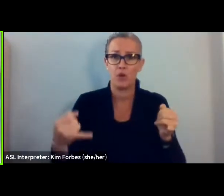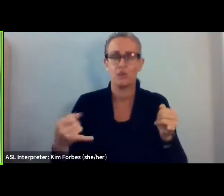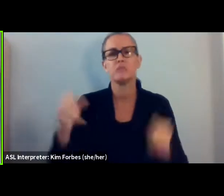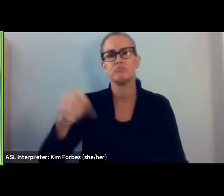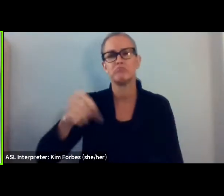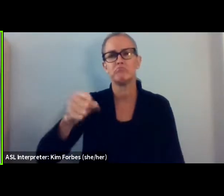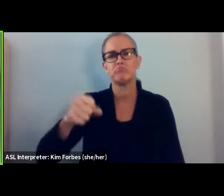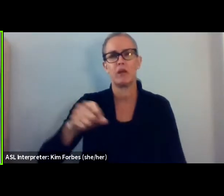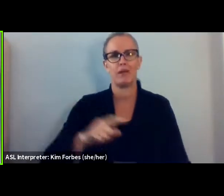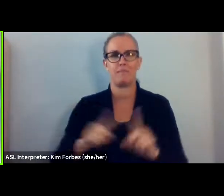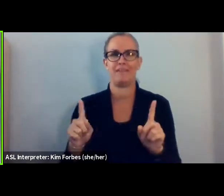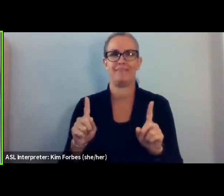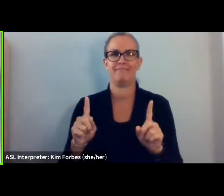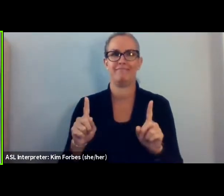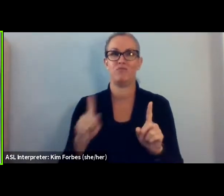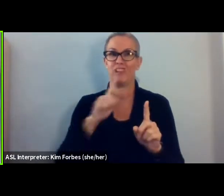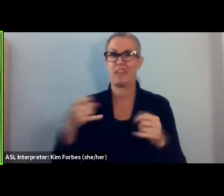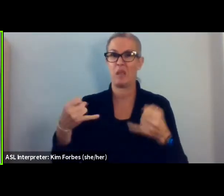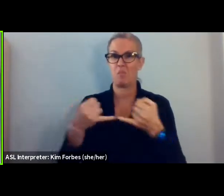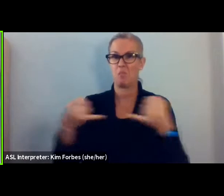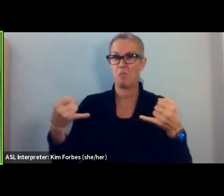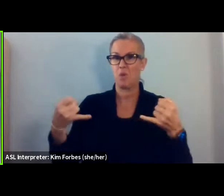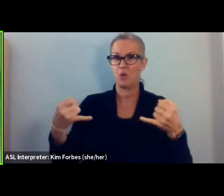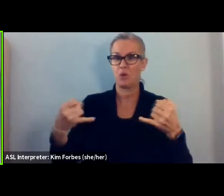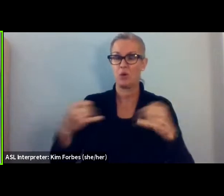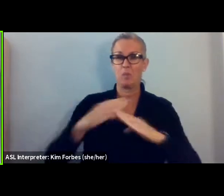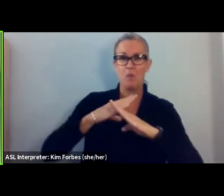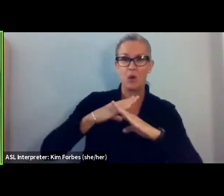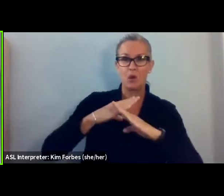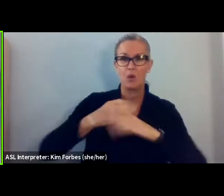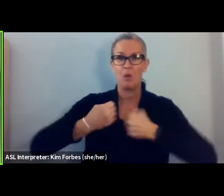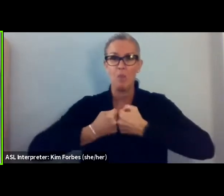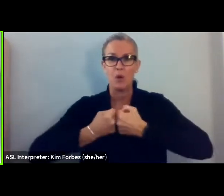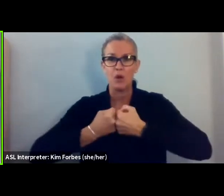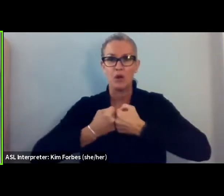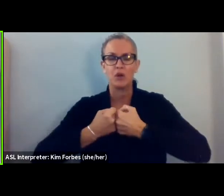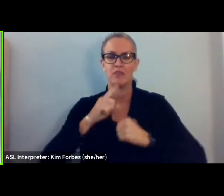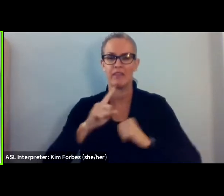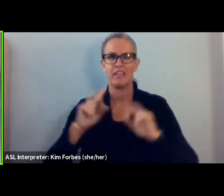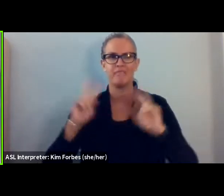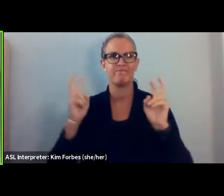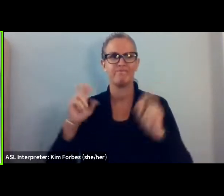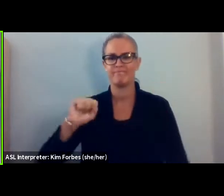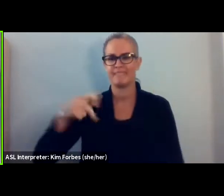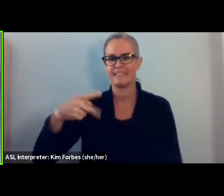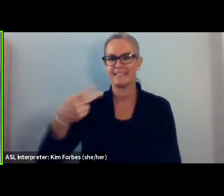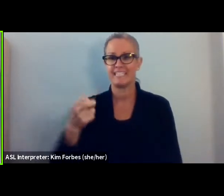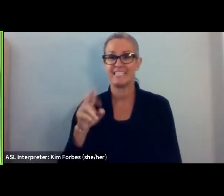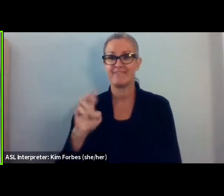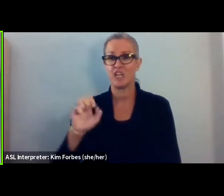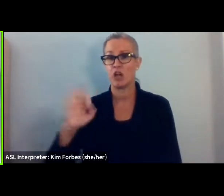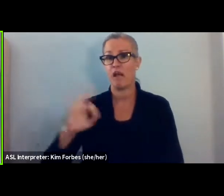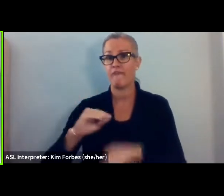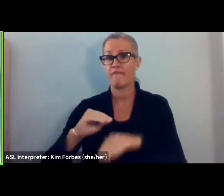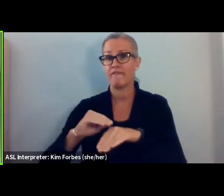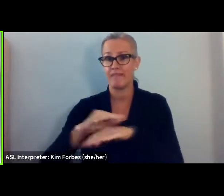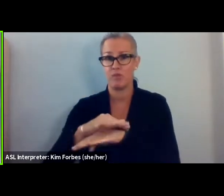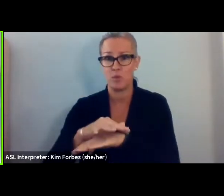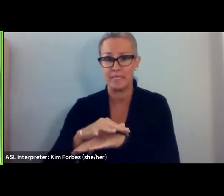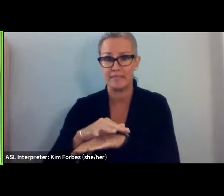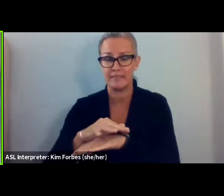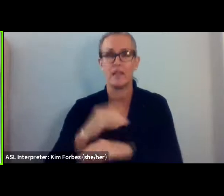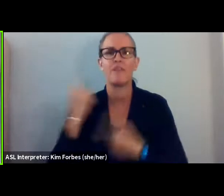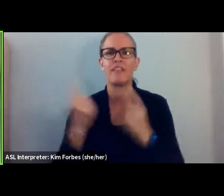spheres of influence. And one of the things that is really interesting about thinking about US imperialism and